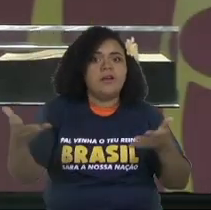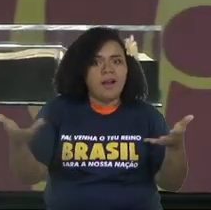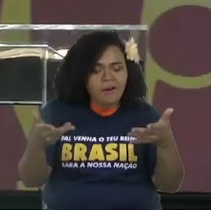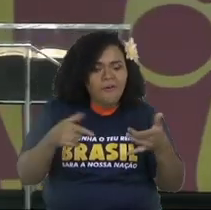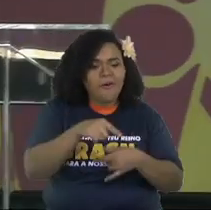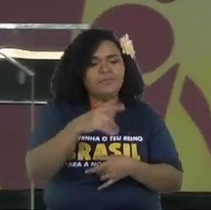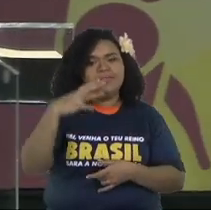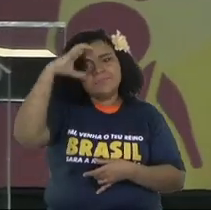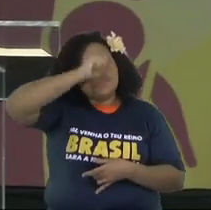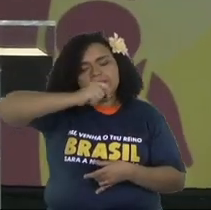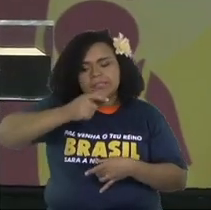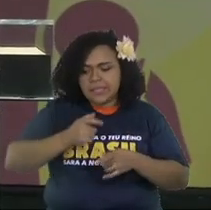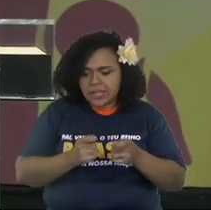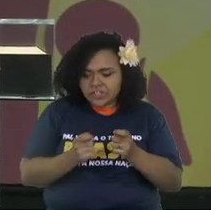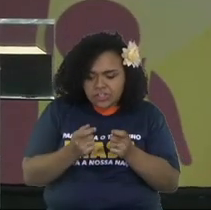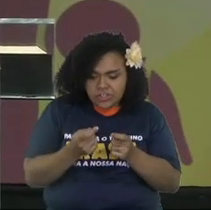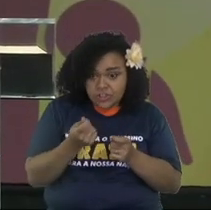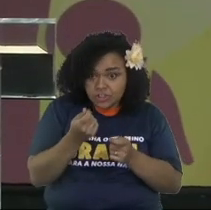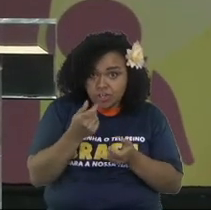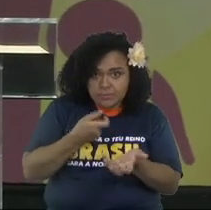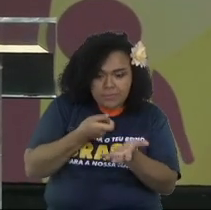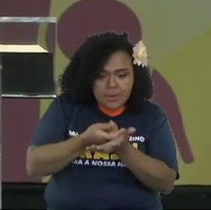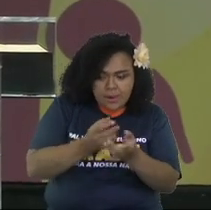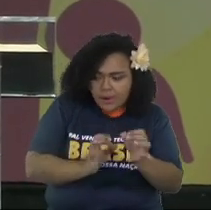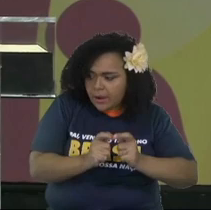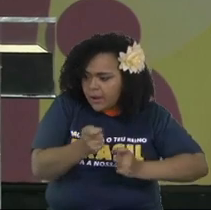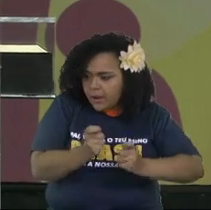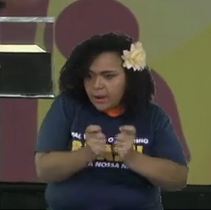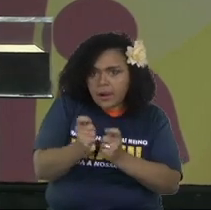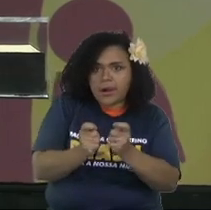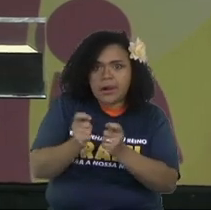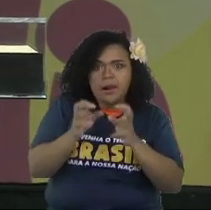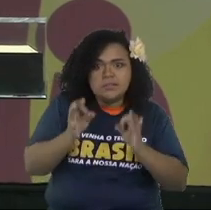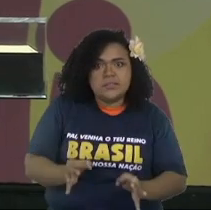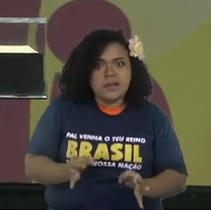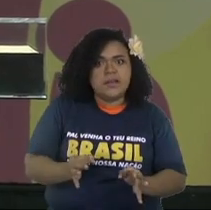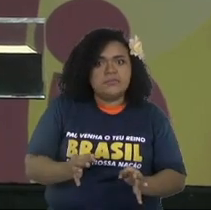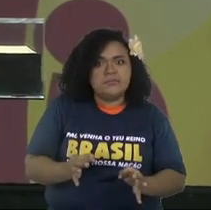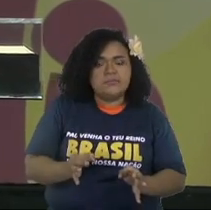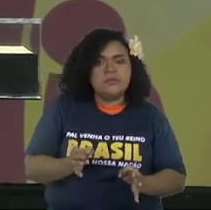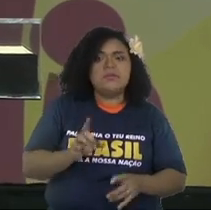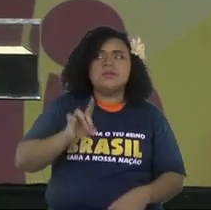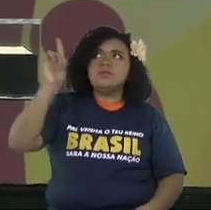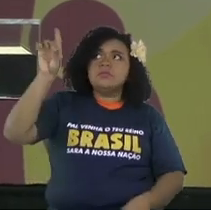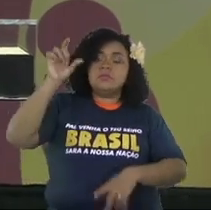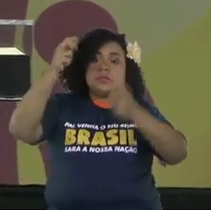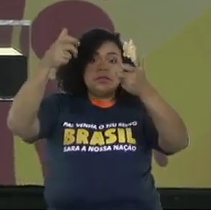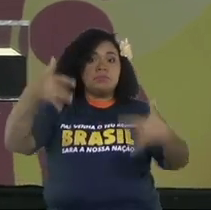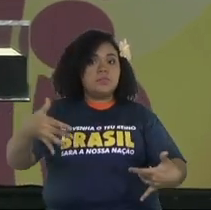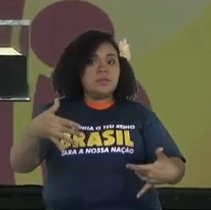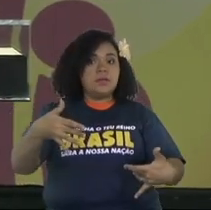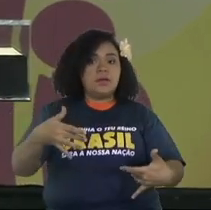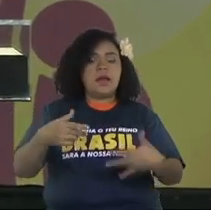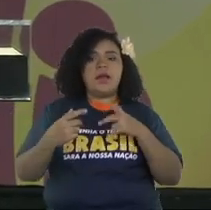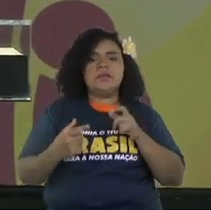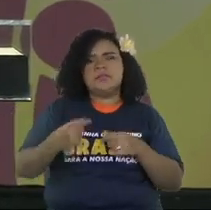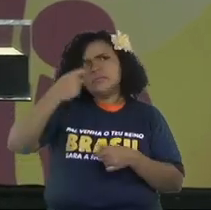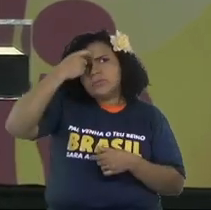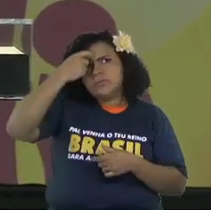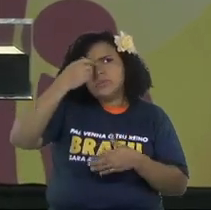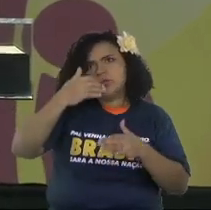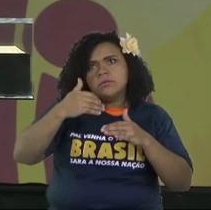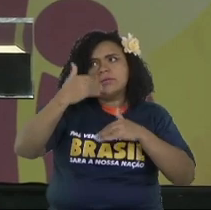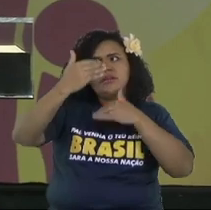manage those things. Without wisdom, you can't manage even your money. And God's definition of